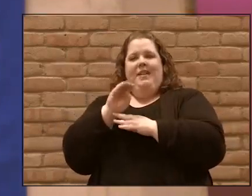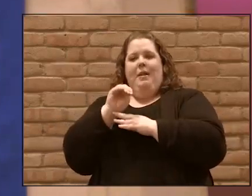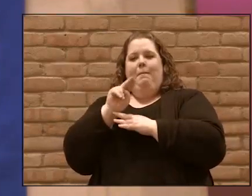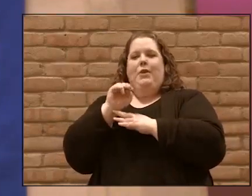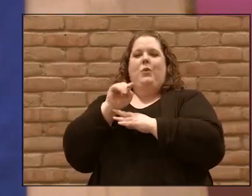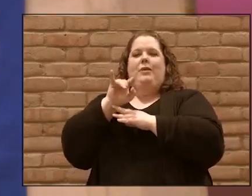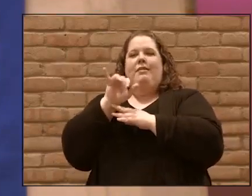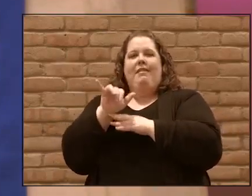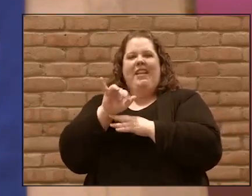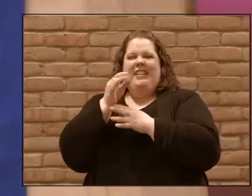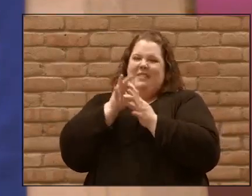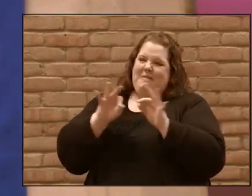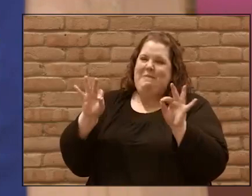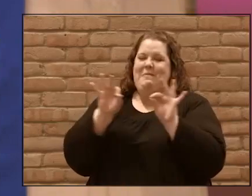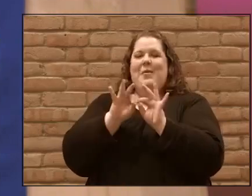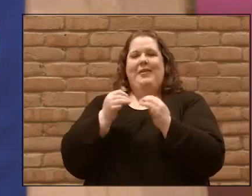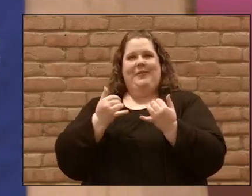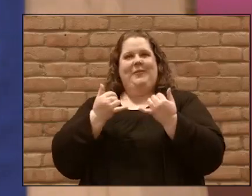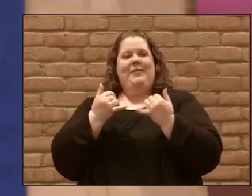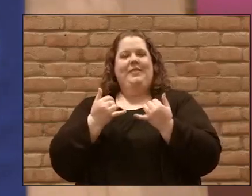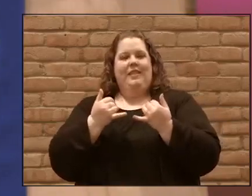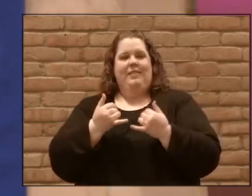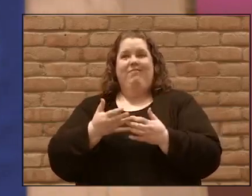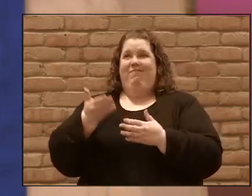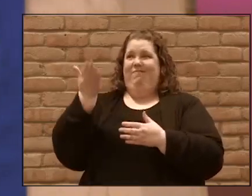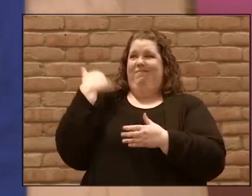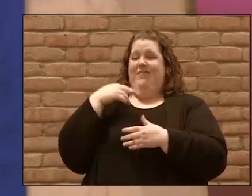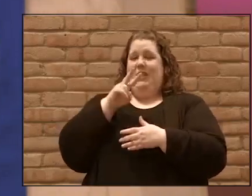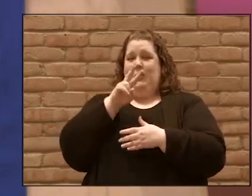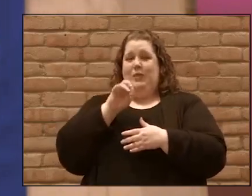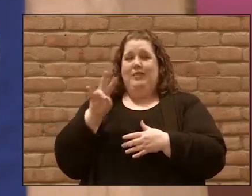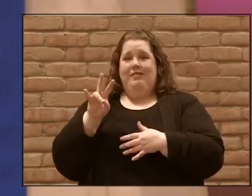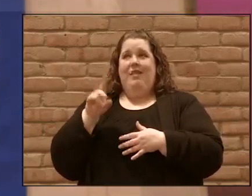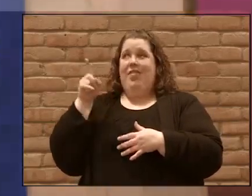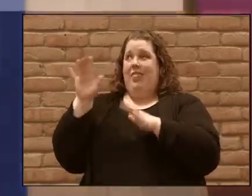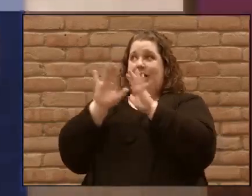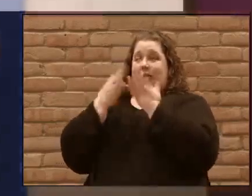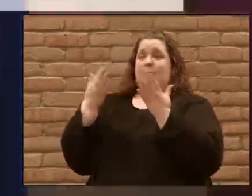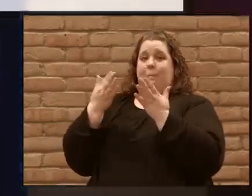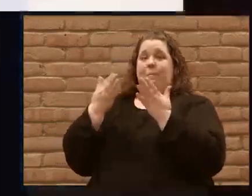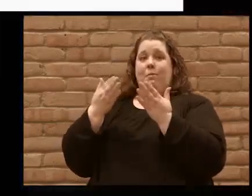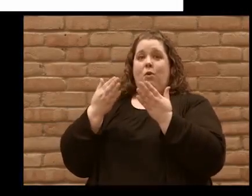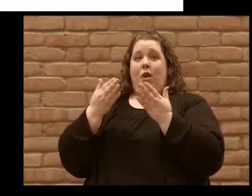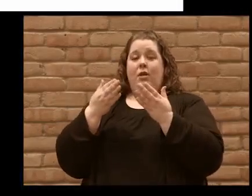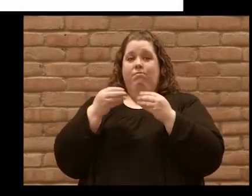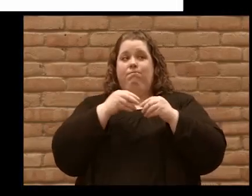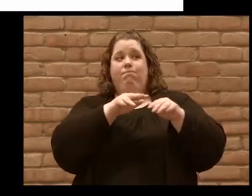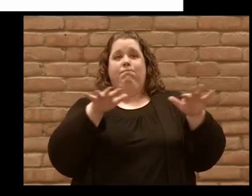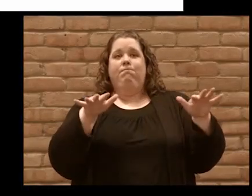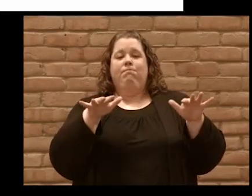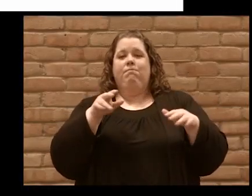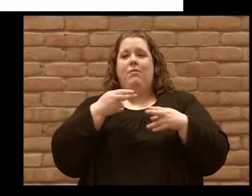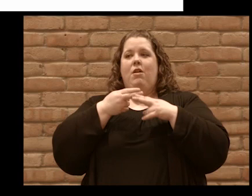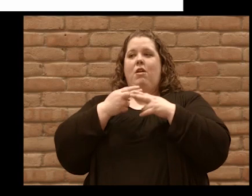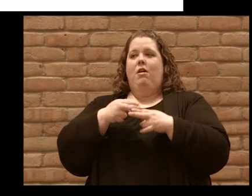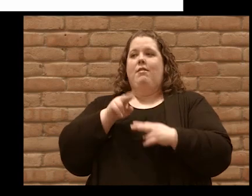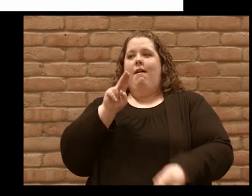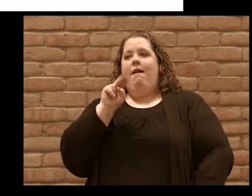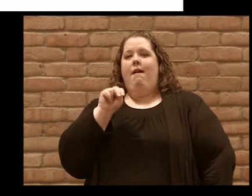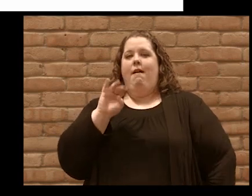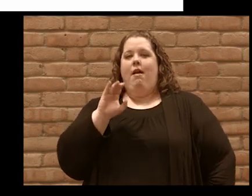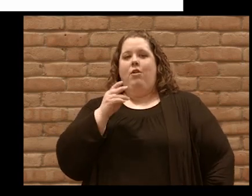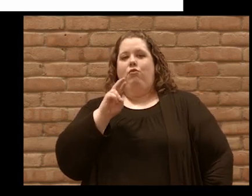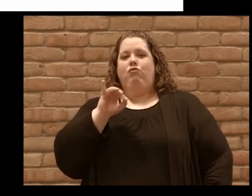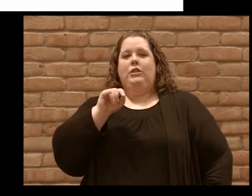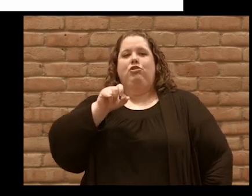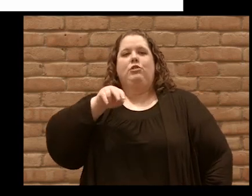age. Back in 2007, this book was released called Un-Christian. It was written